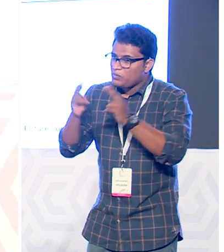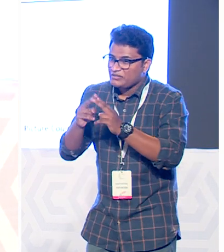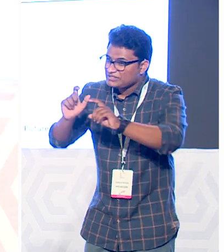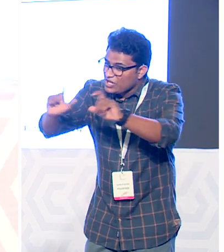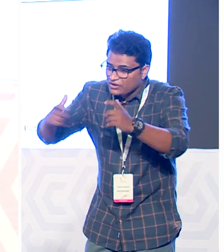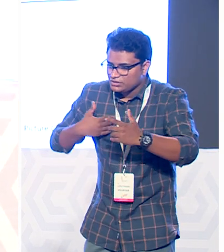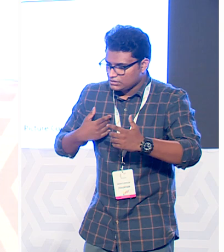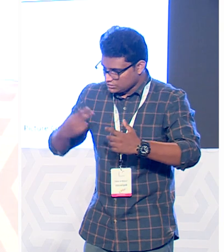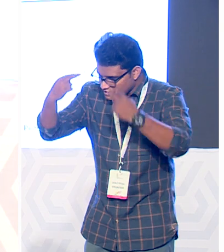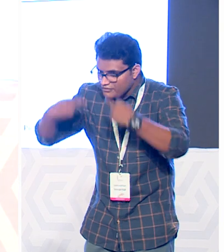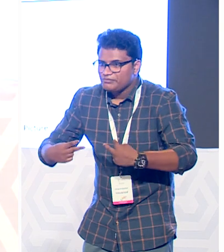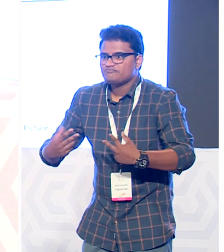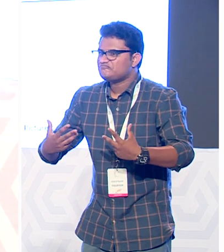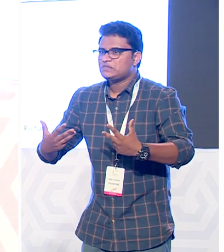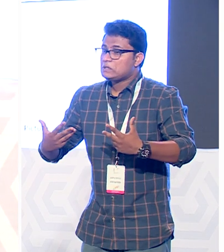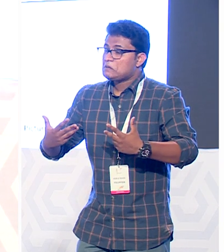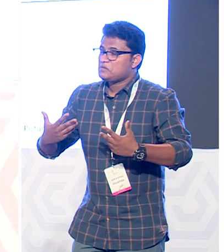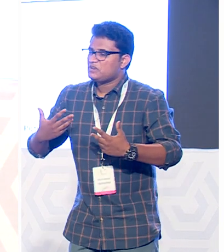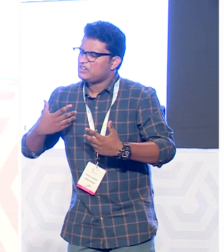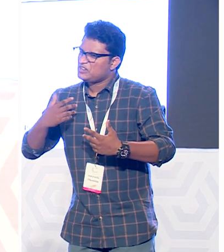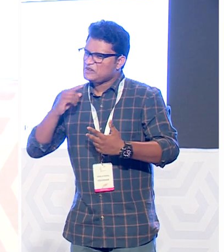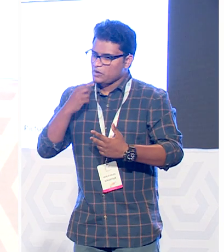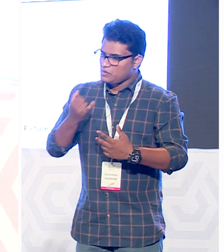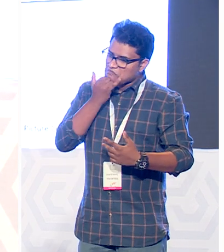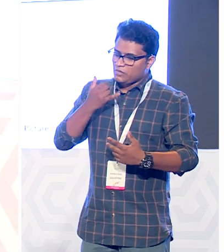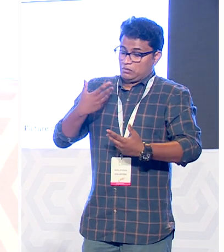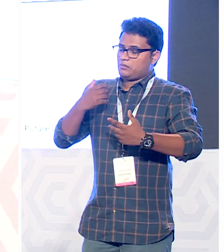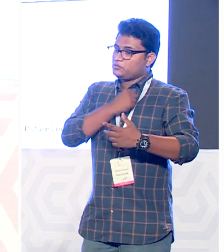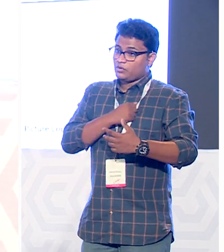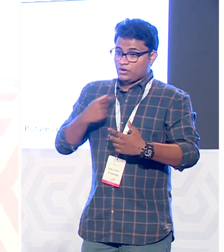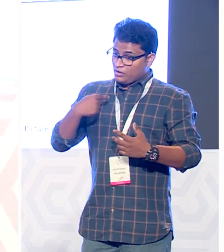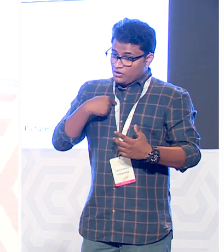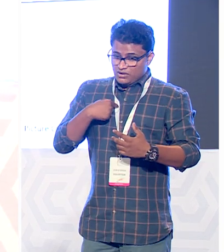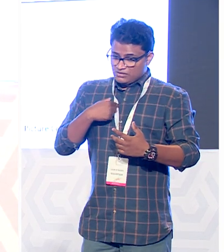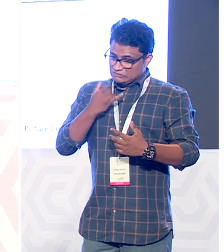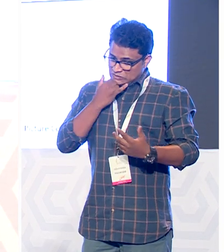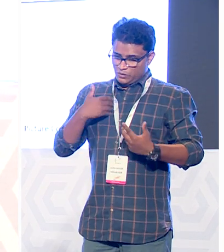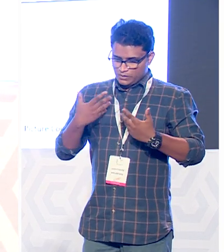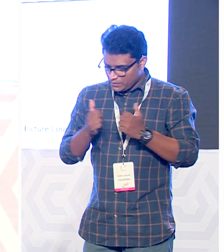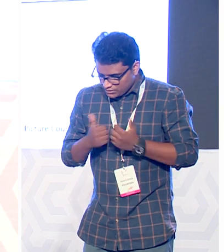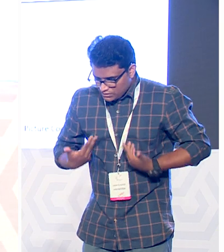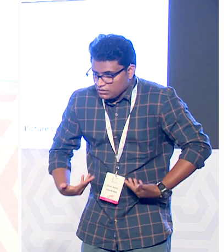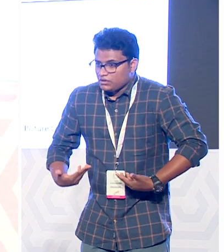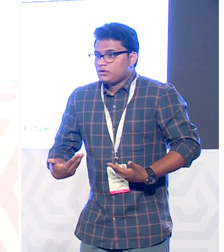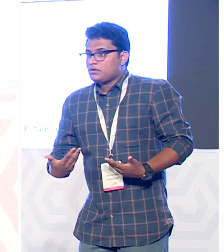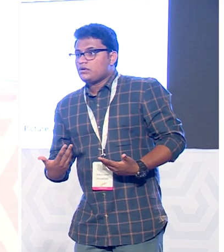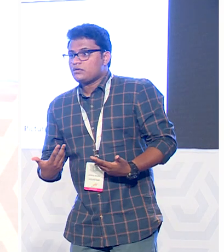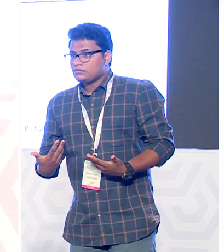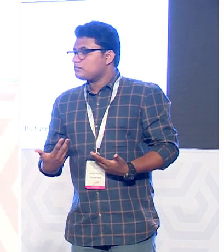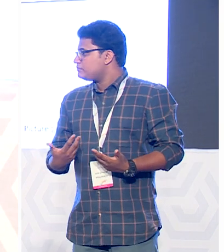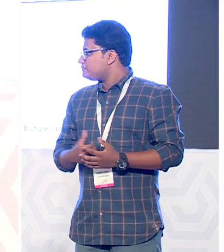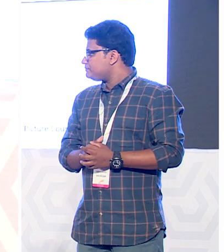and apparent that that there was something seriously wrong with me at this point I was diagnosed as having